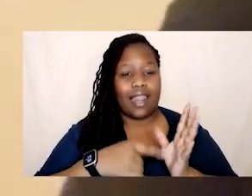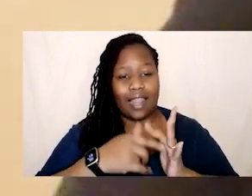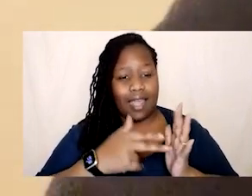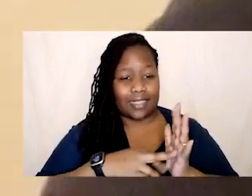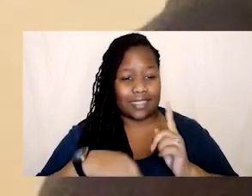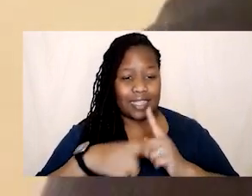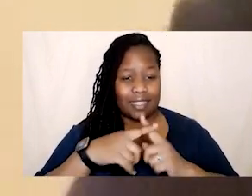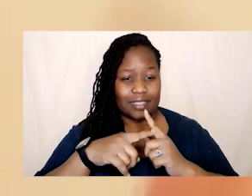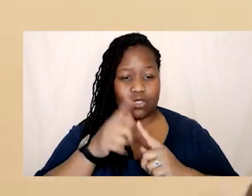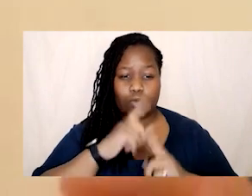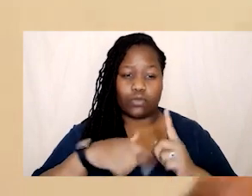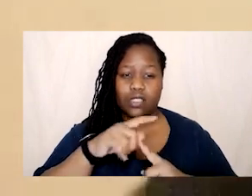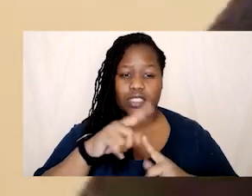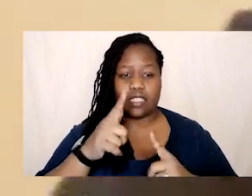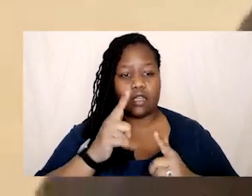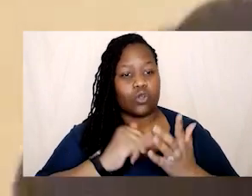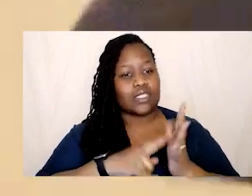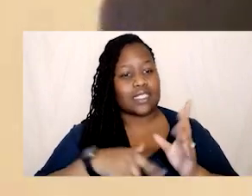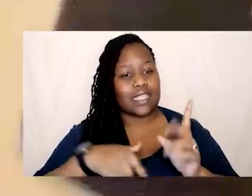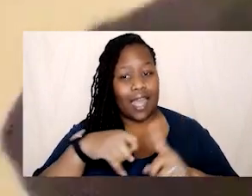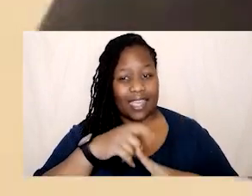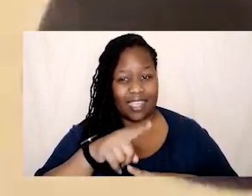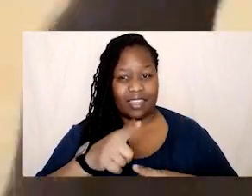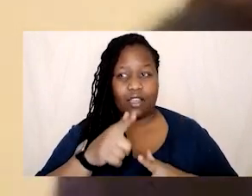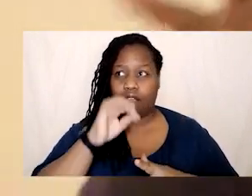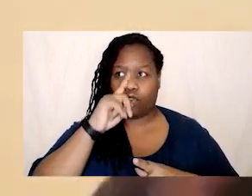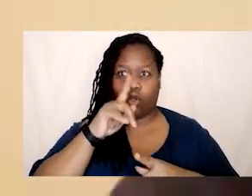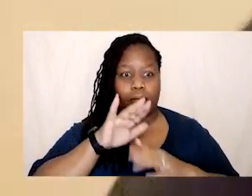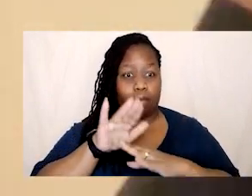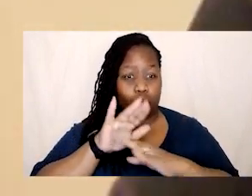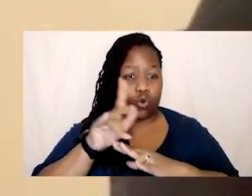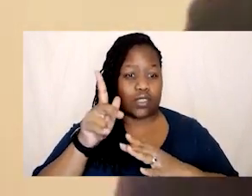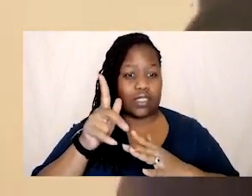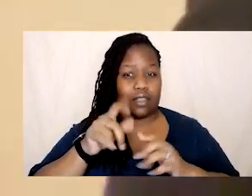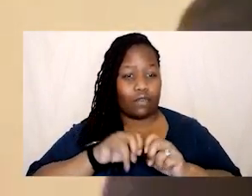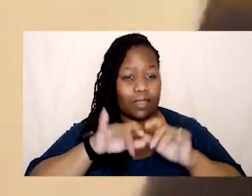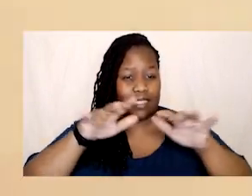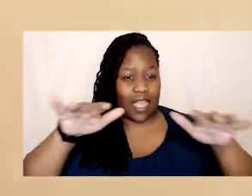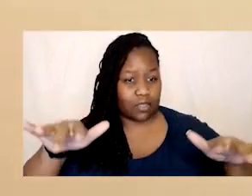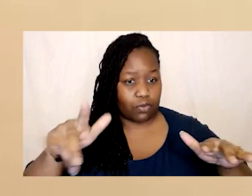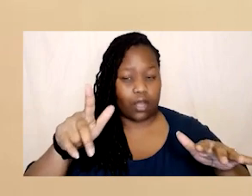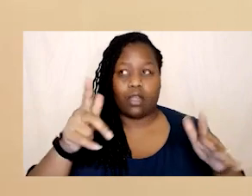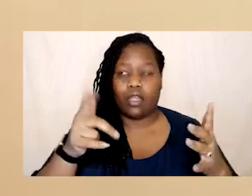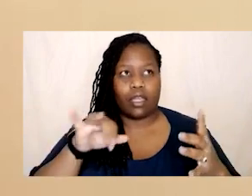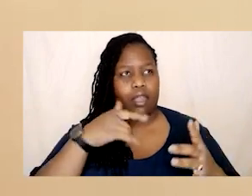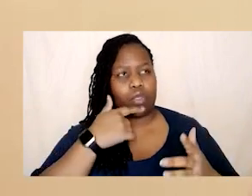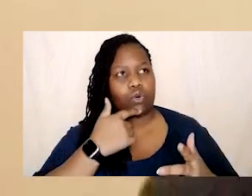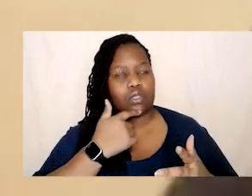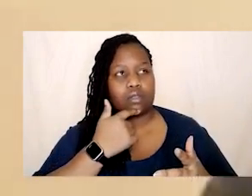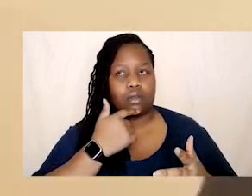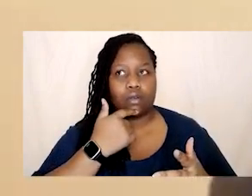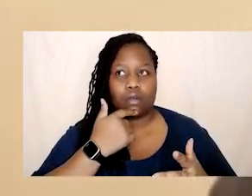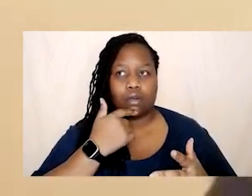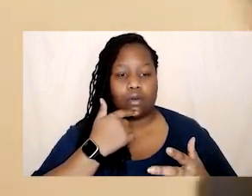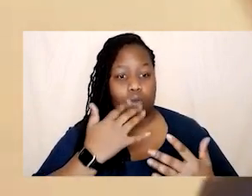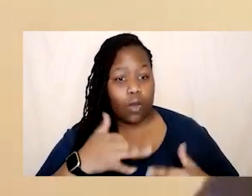on on slack for people who from the diaspora all over europe and i thought this is bloody amazing and but